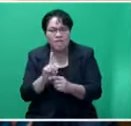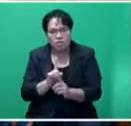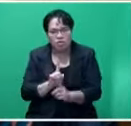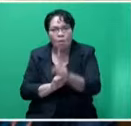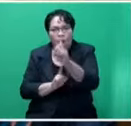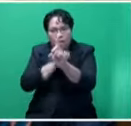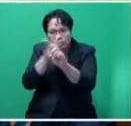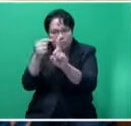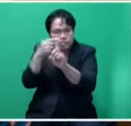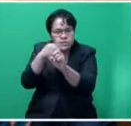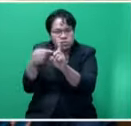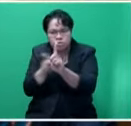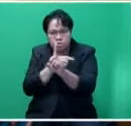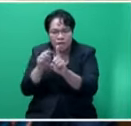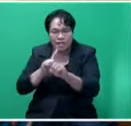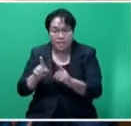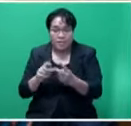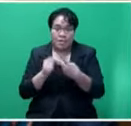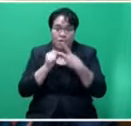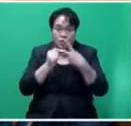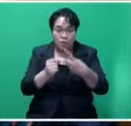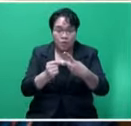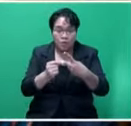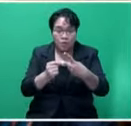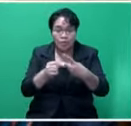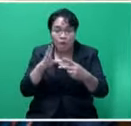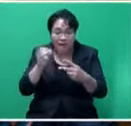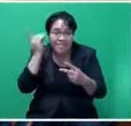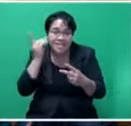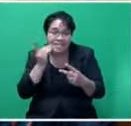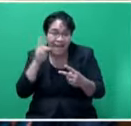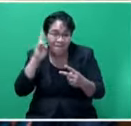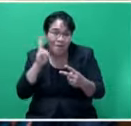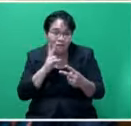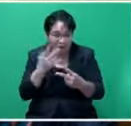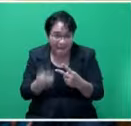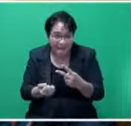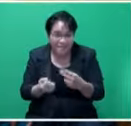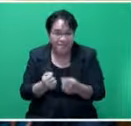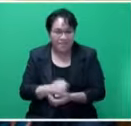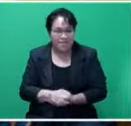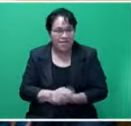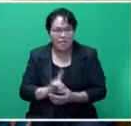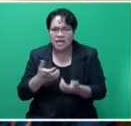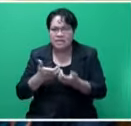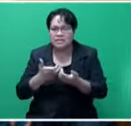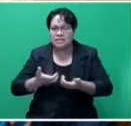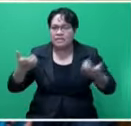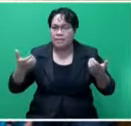the masks in one tower. Number two, you have Digicel and then you have Vodafone. they have separate